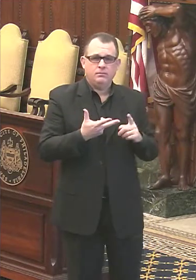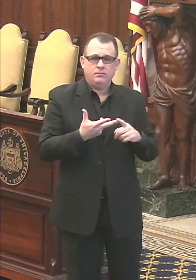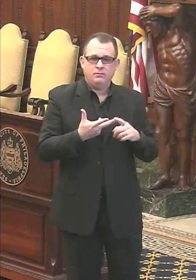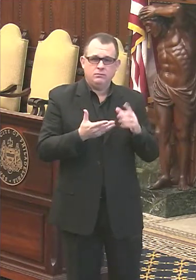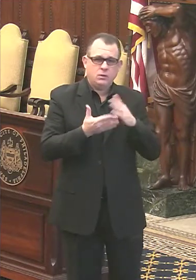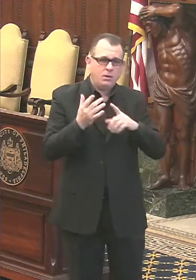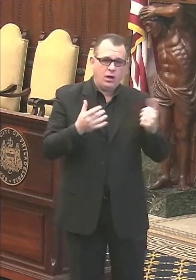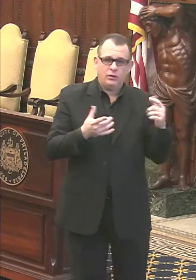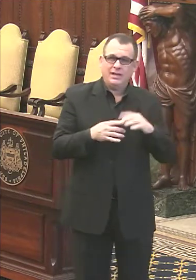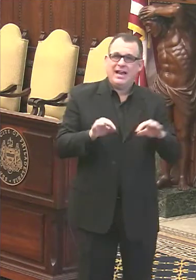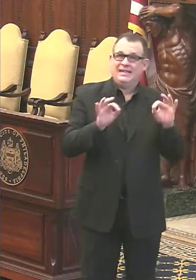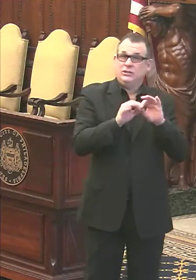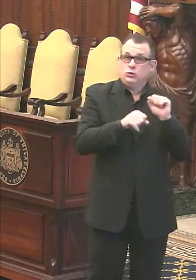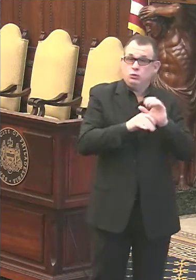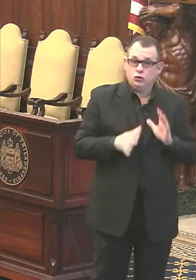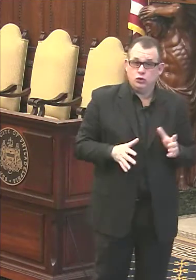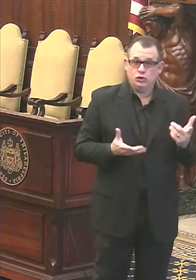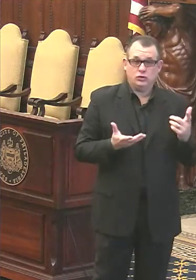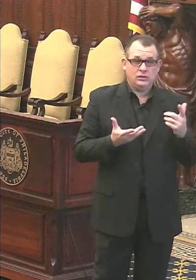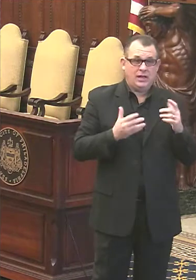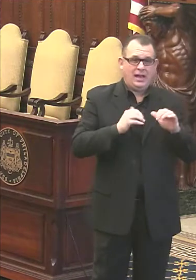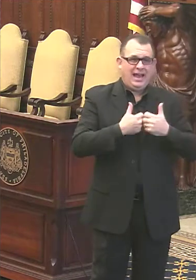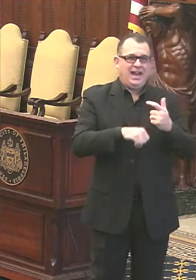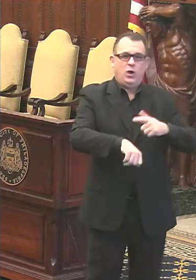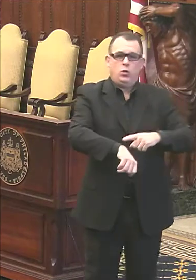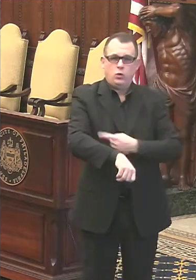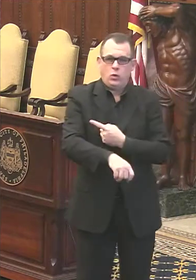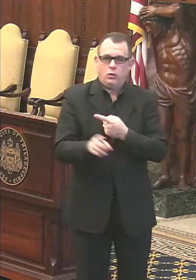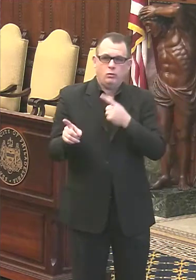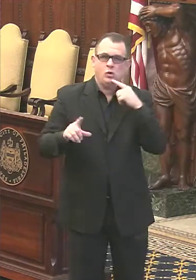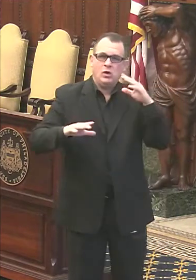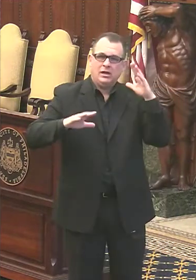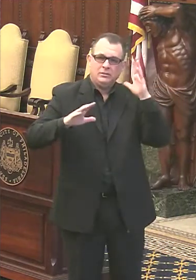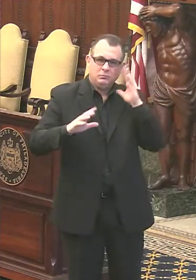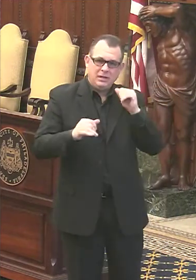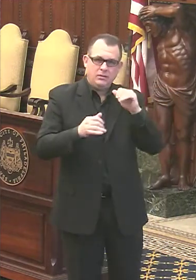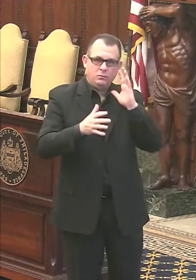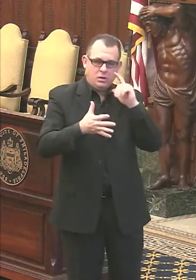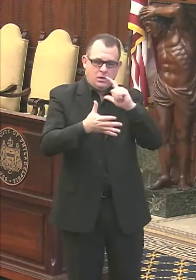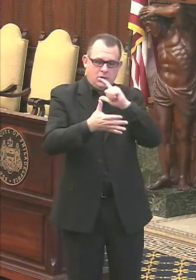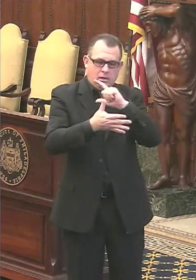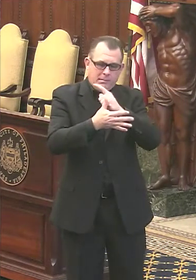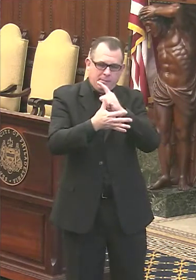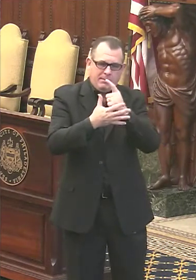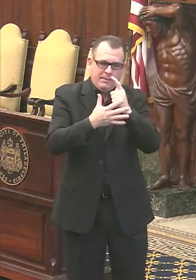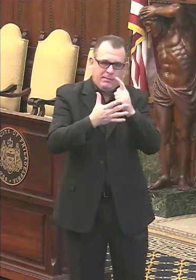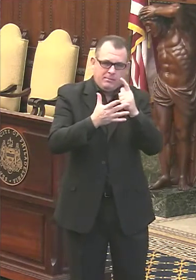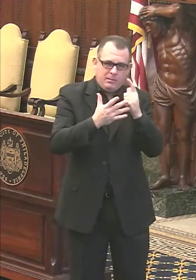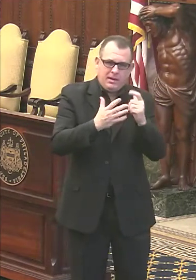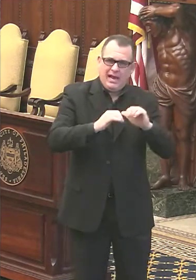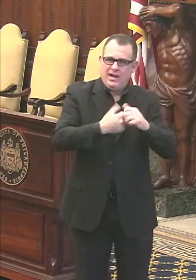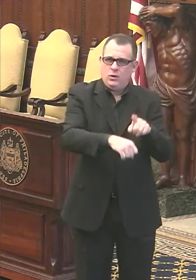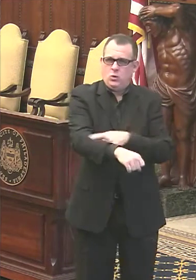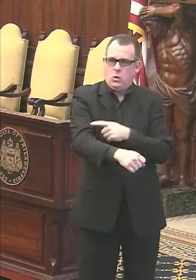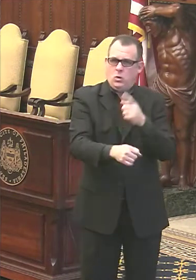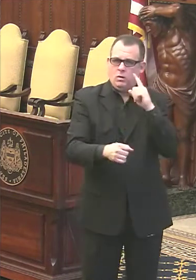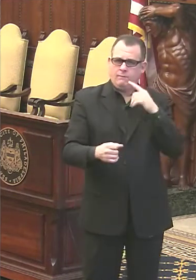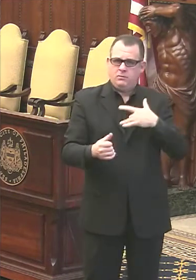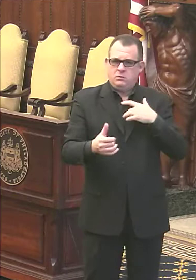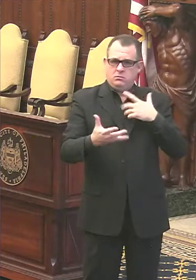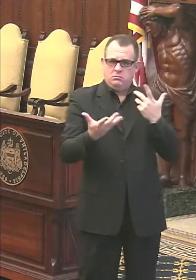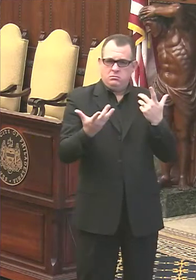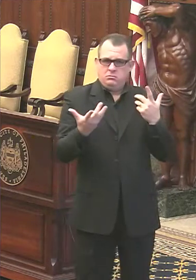essential workers. How long do you expect each of those groups to take? Like, is there any guidance you can give on